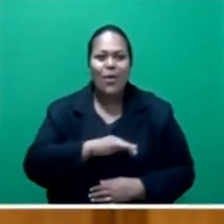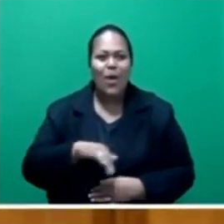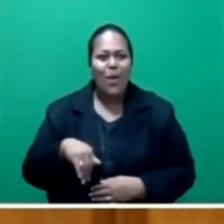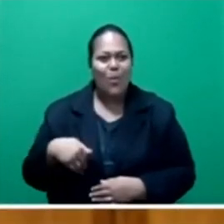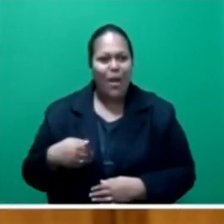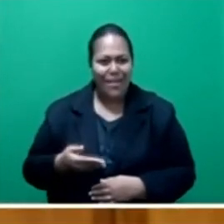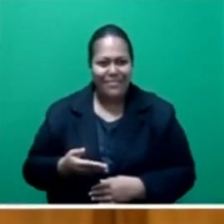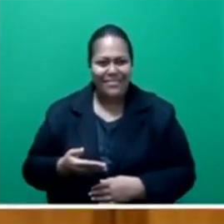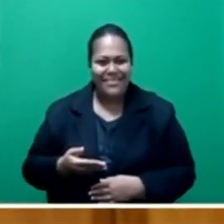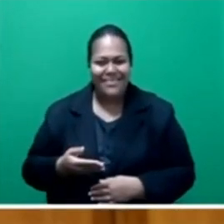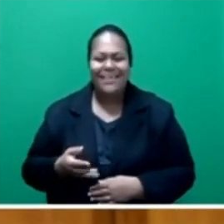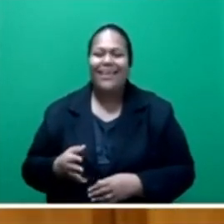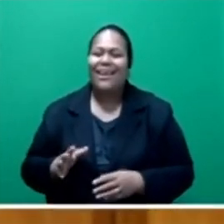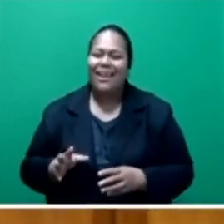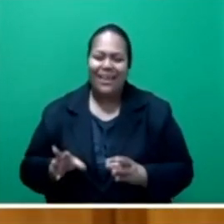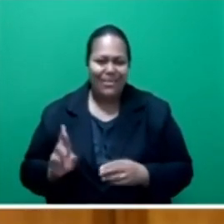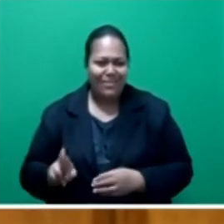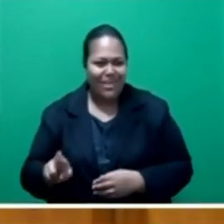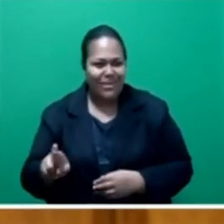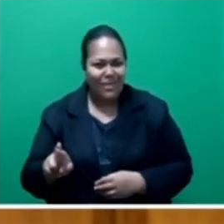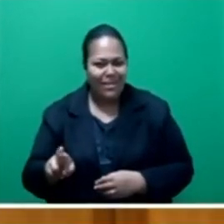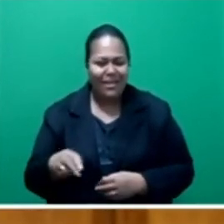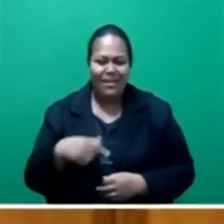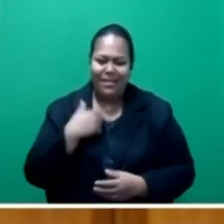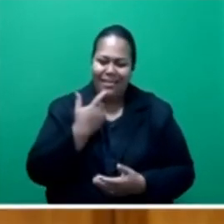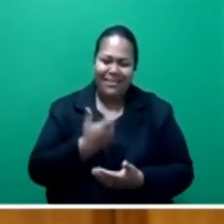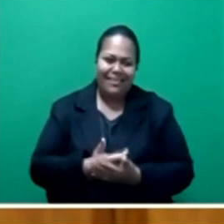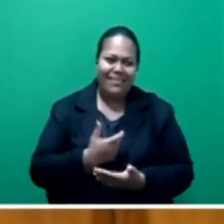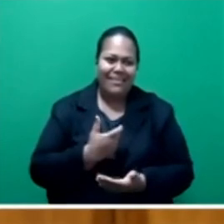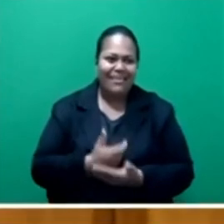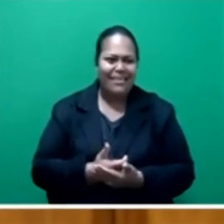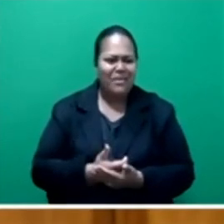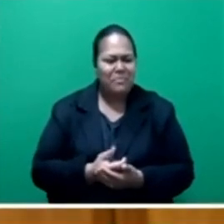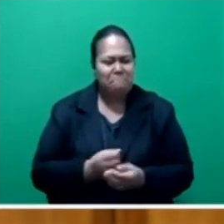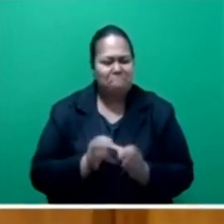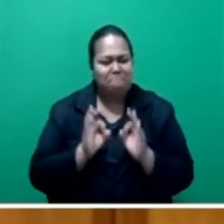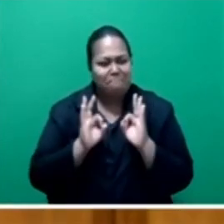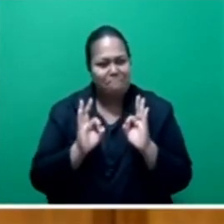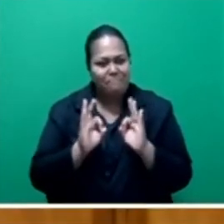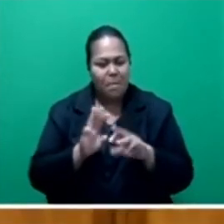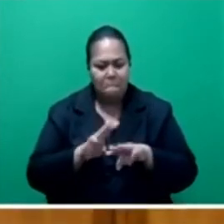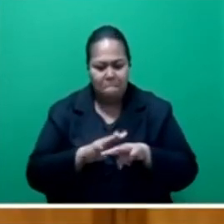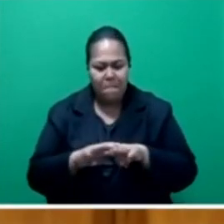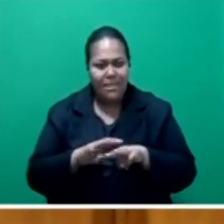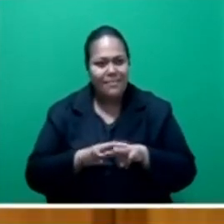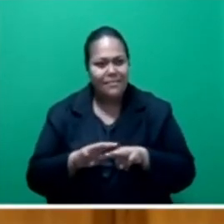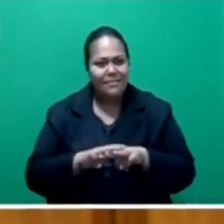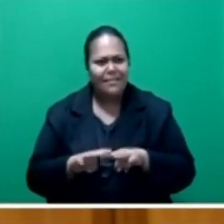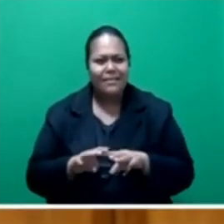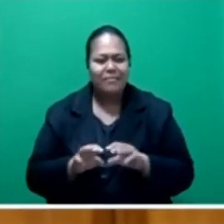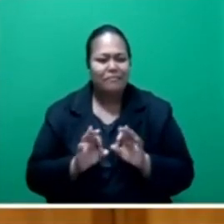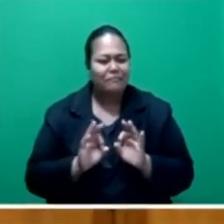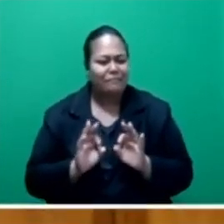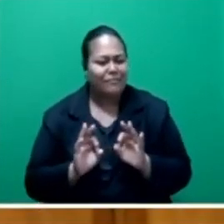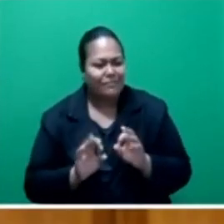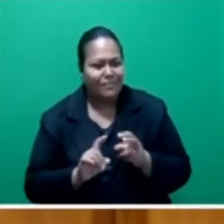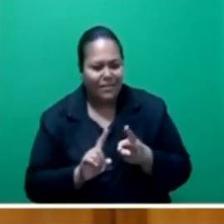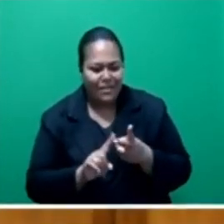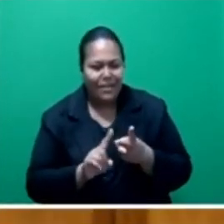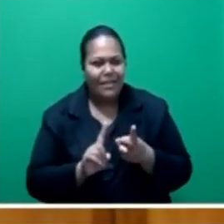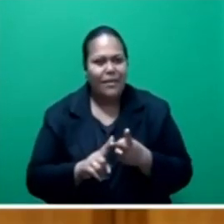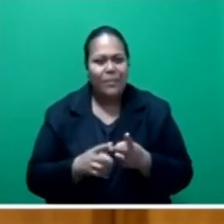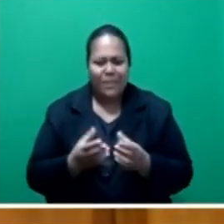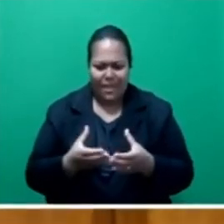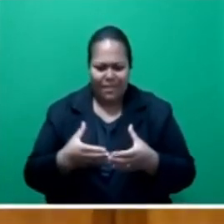They outdid themselves, honorable speaker, from the finely woven mats for the Bukama Marangeti to the finely fired Lepita